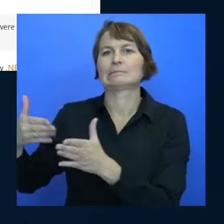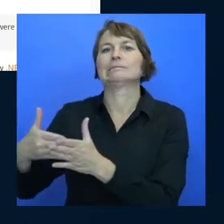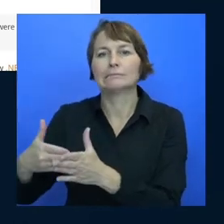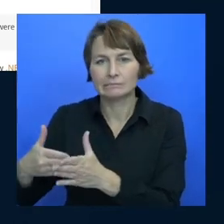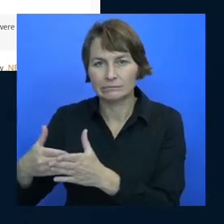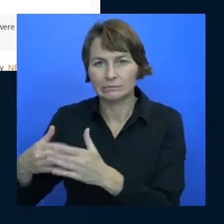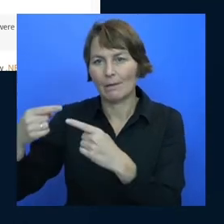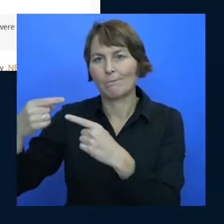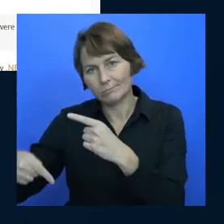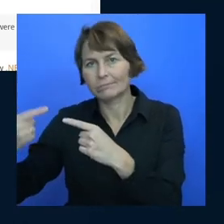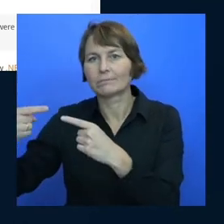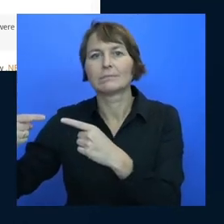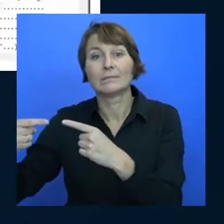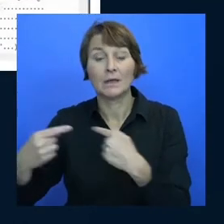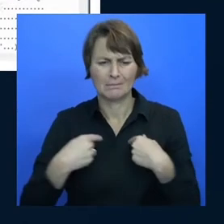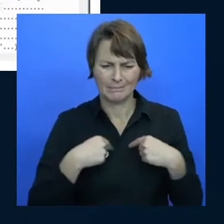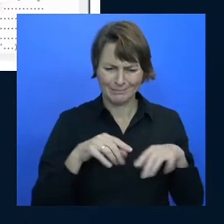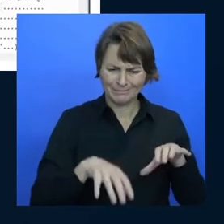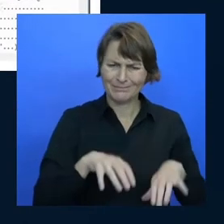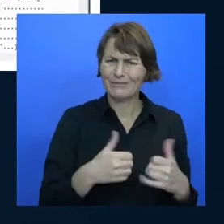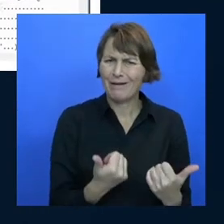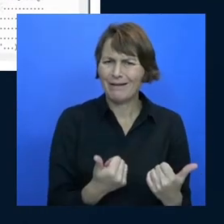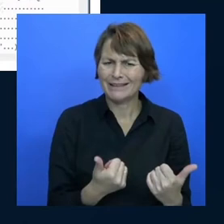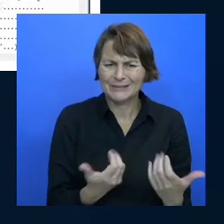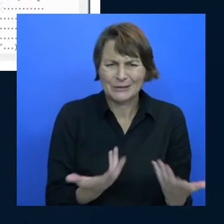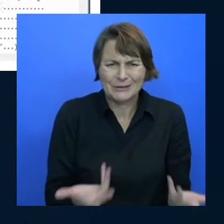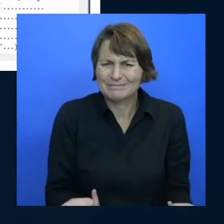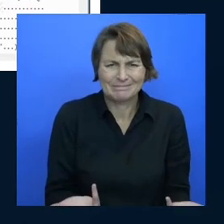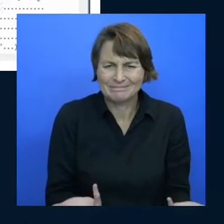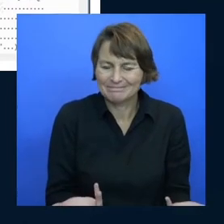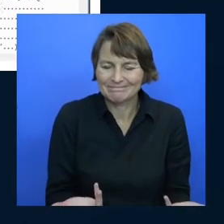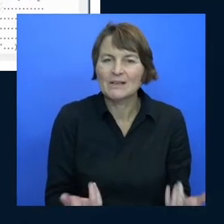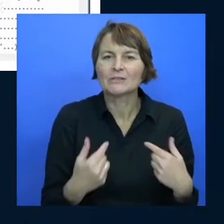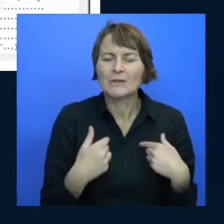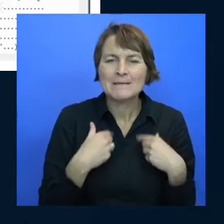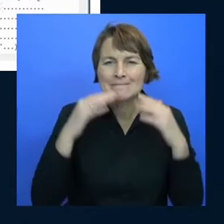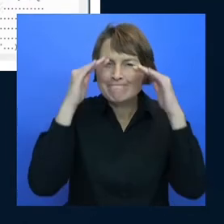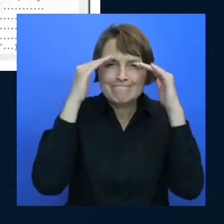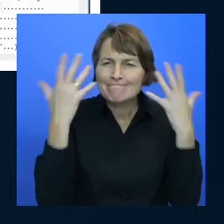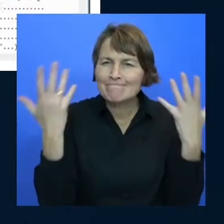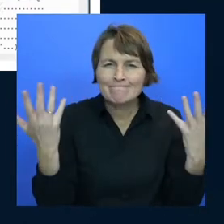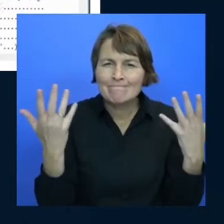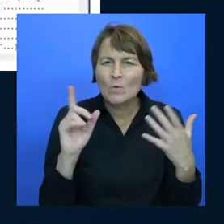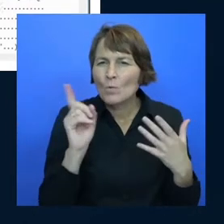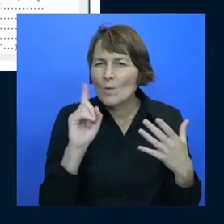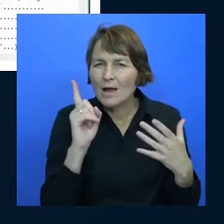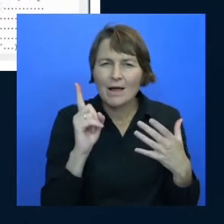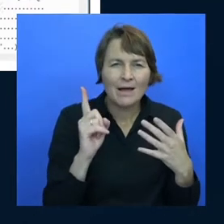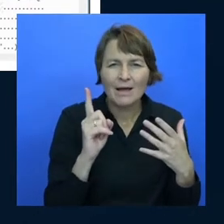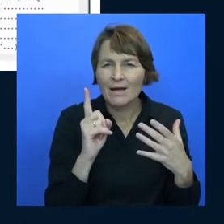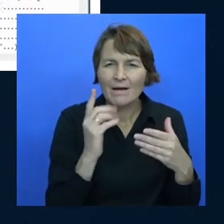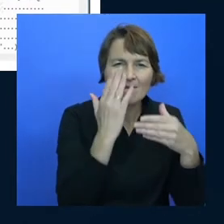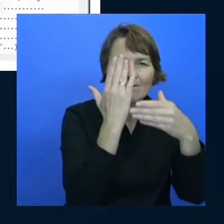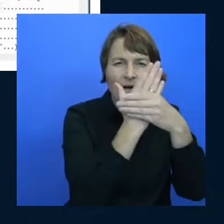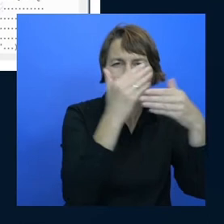a problem right so i started looking at the different files now this is not a